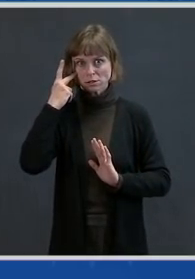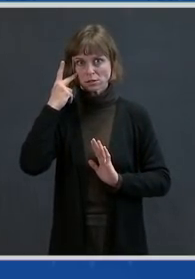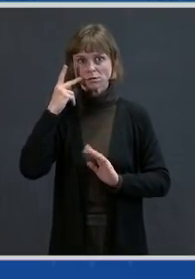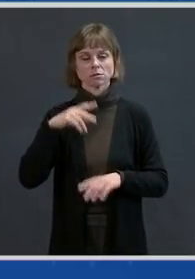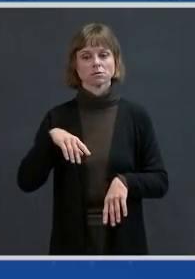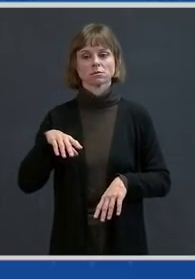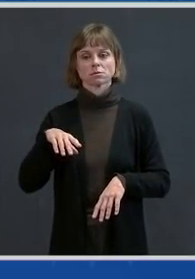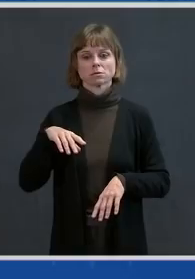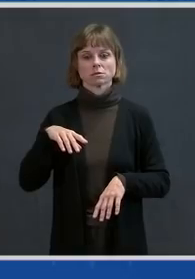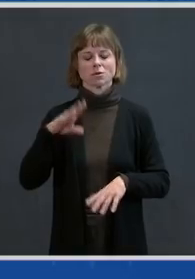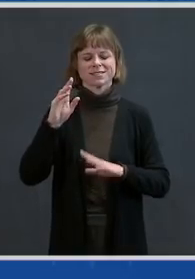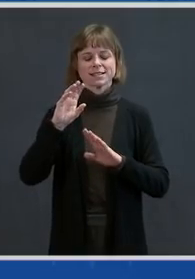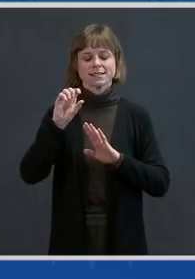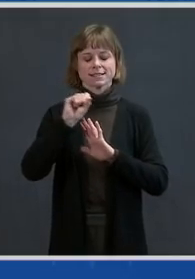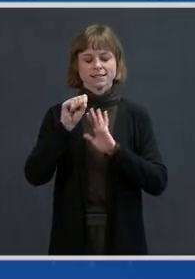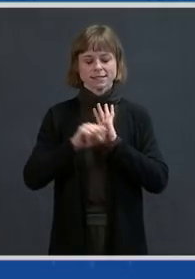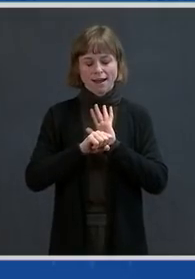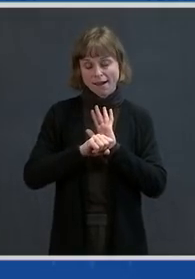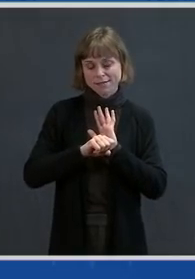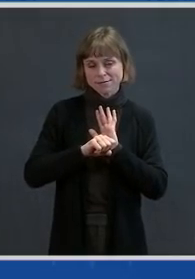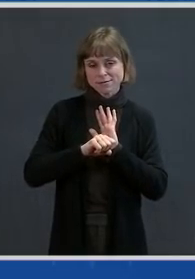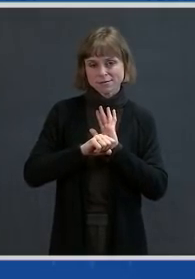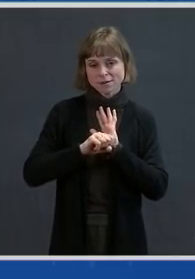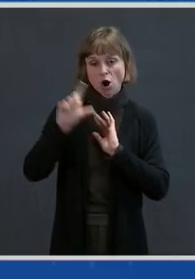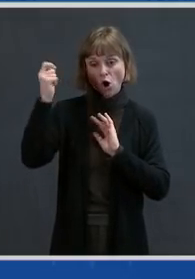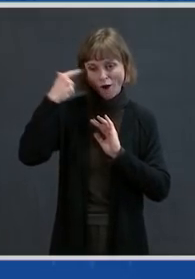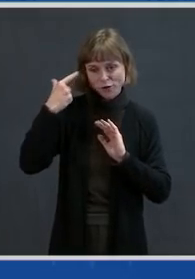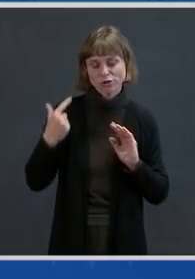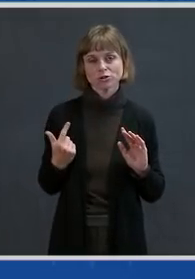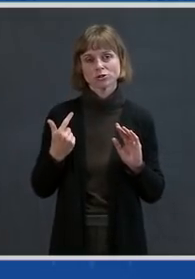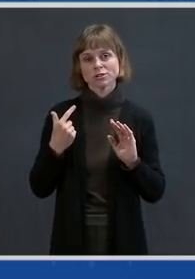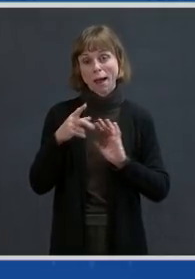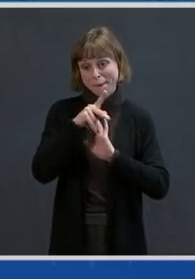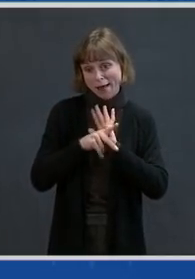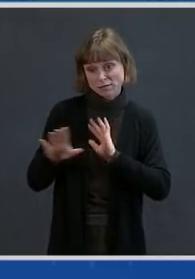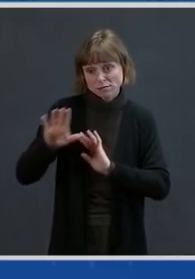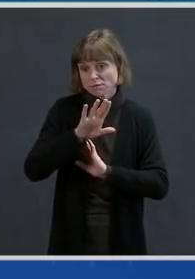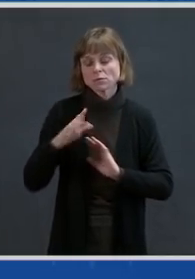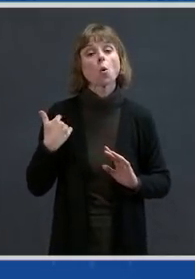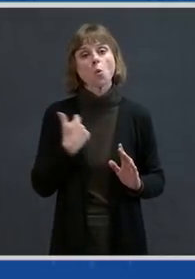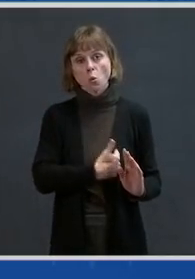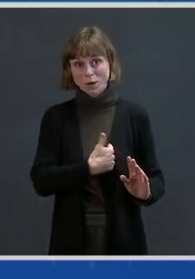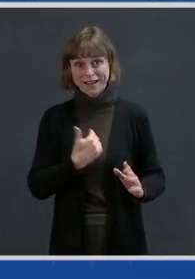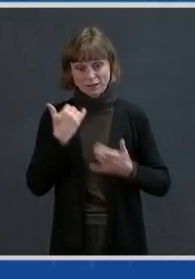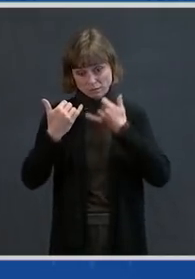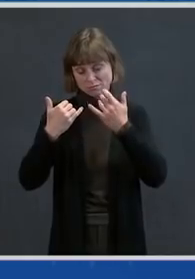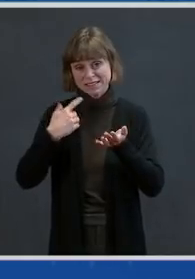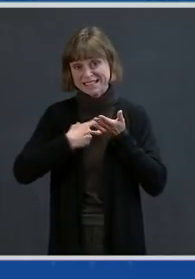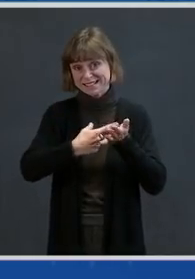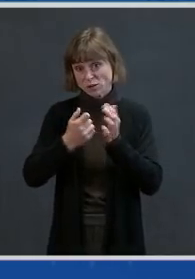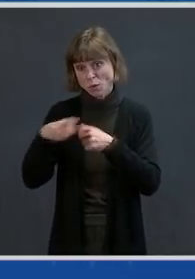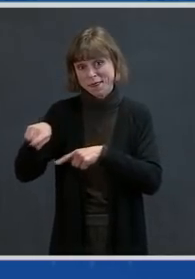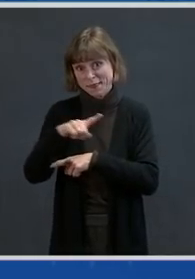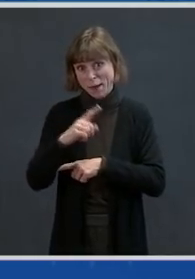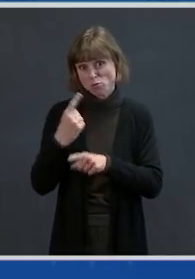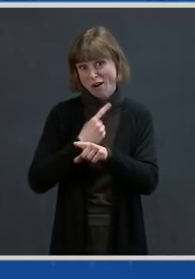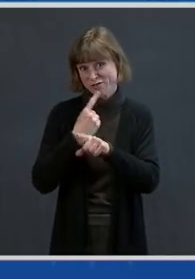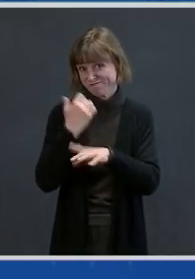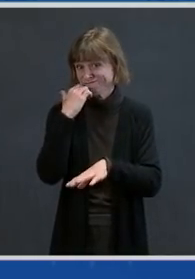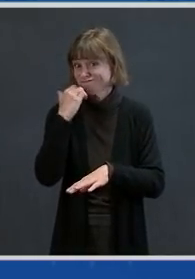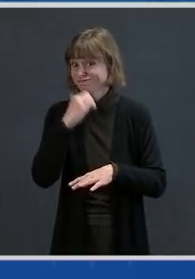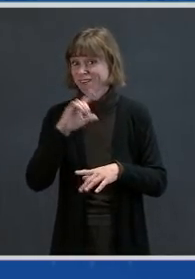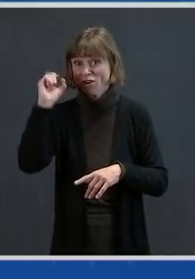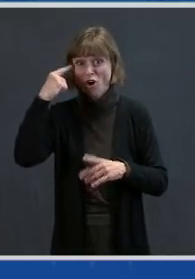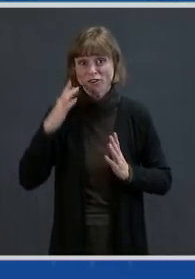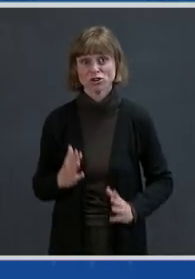talk to them on a very regular basis and talk to their staffs on a daily basis. And we also have other avenues we're working. As I mentioned, we are